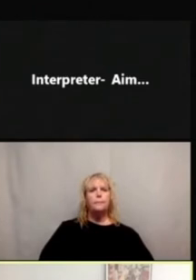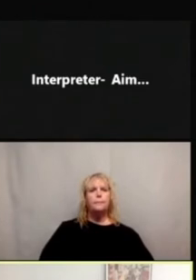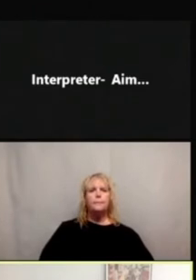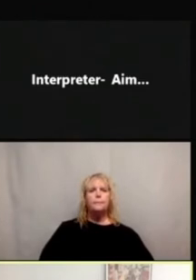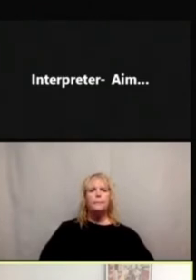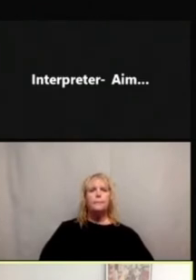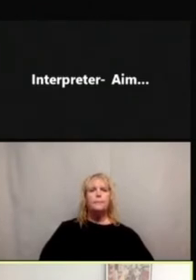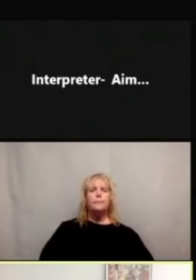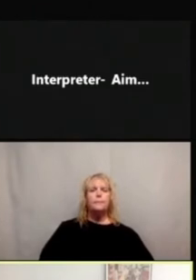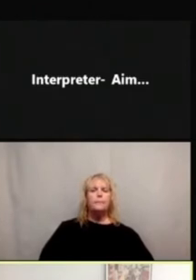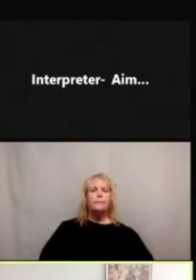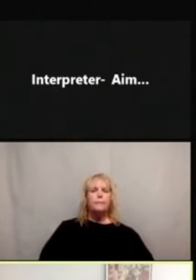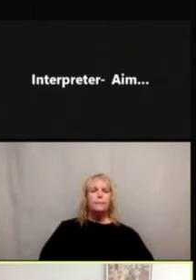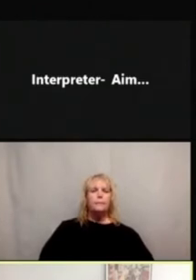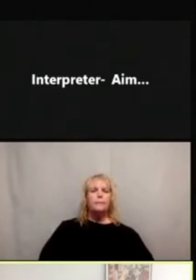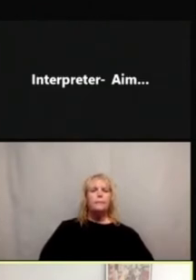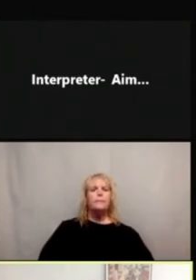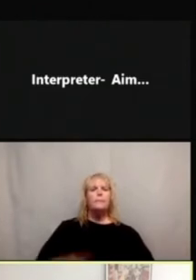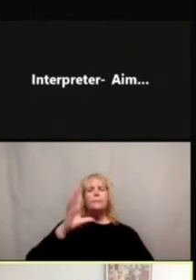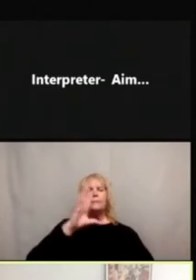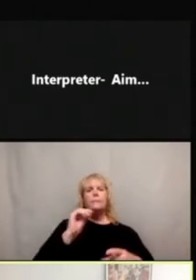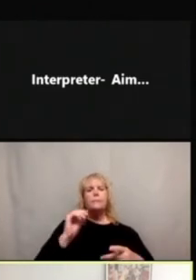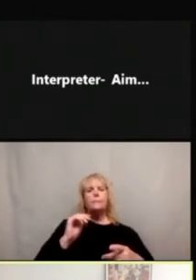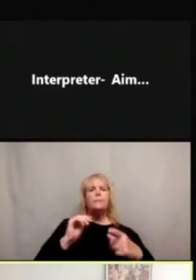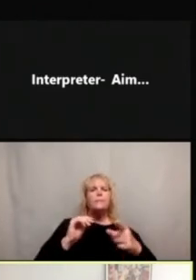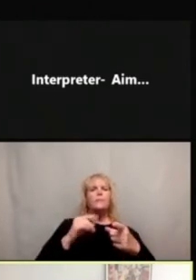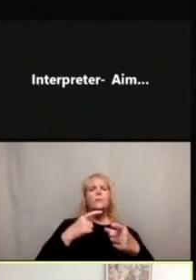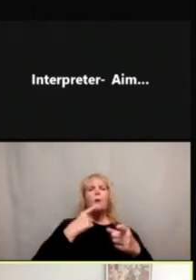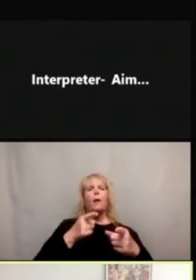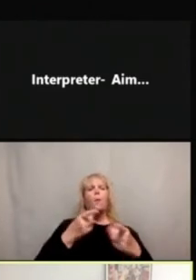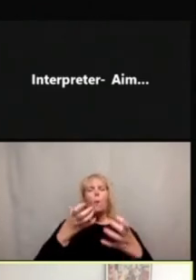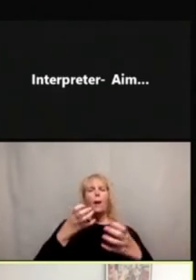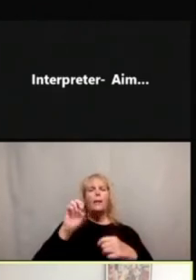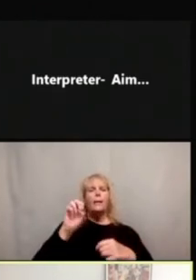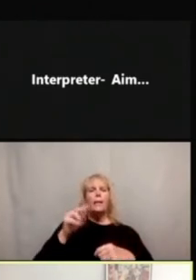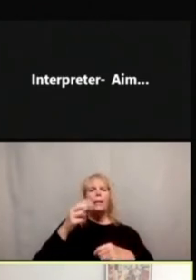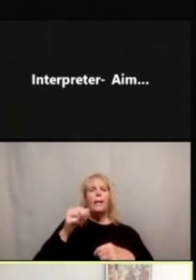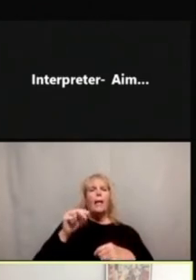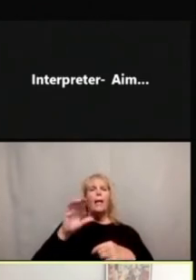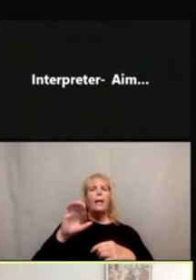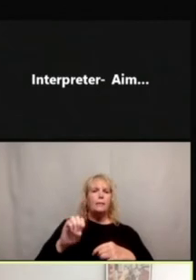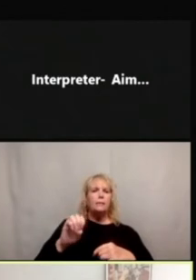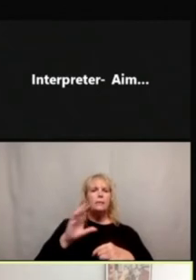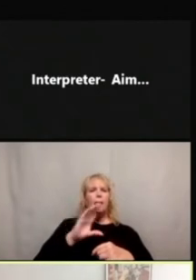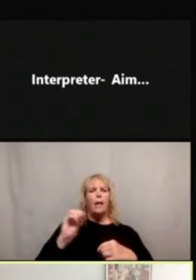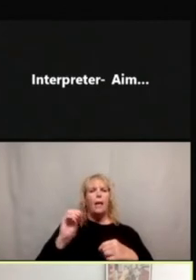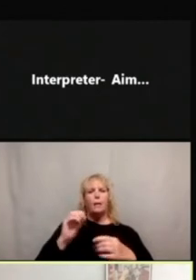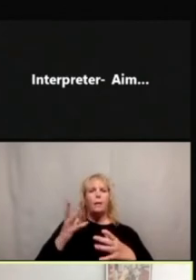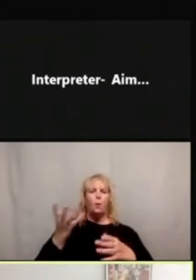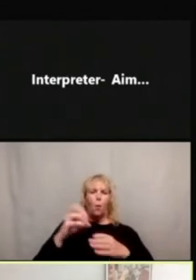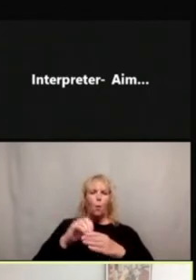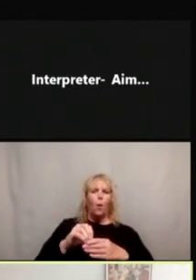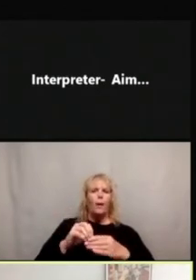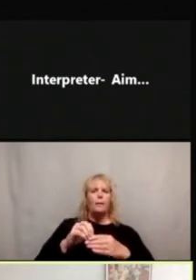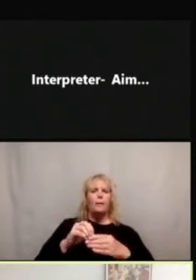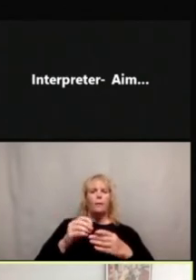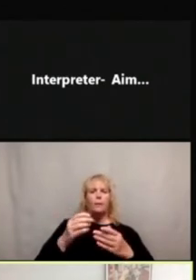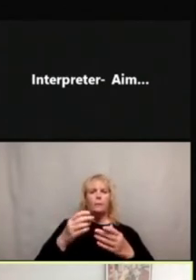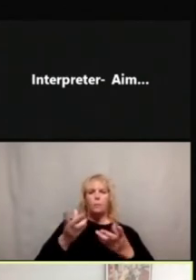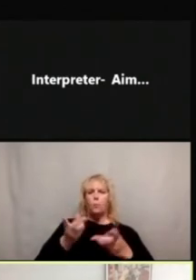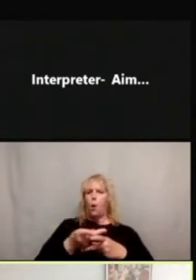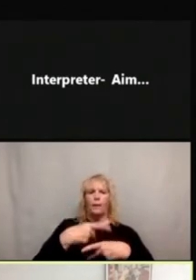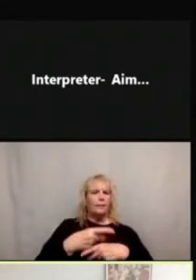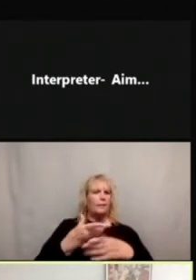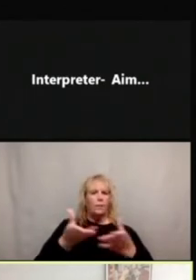And here we have enhancing and incorporating existing products for people with disabilities. So there are a number of